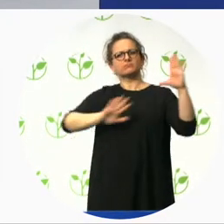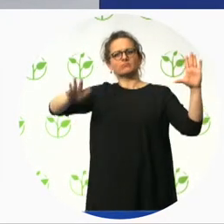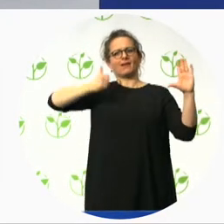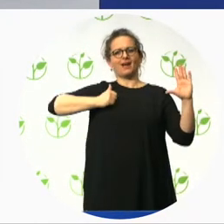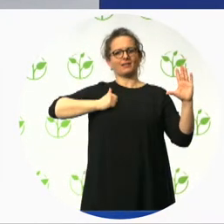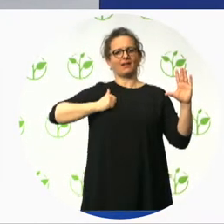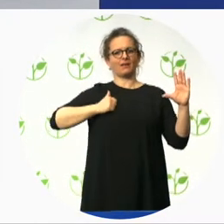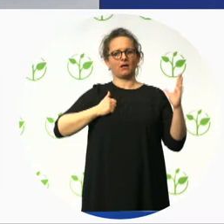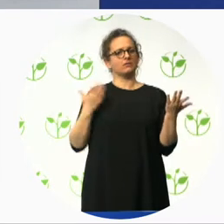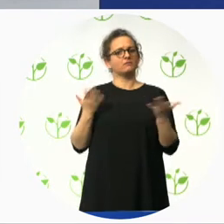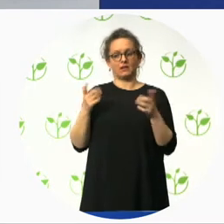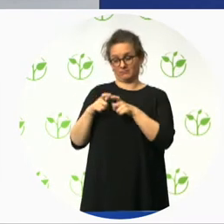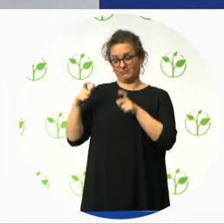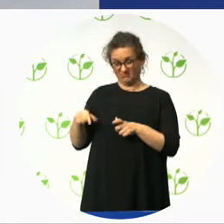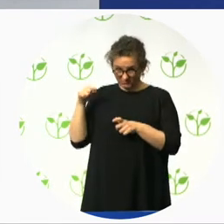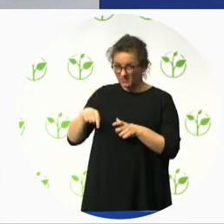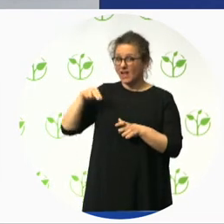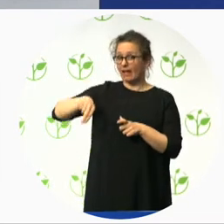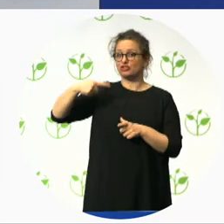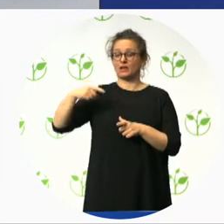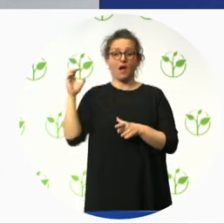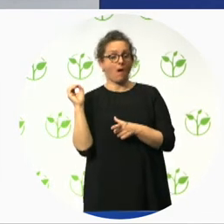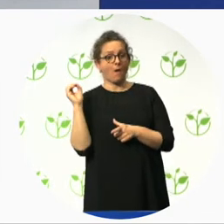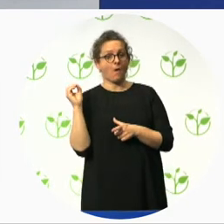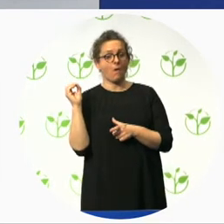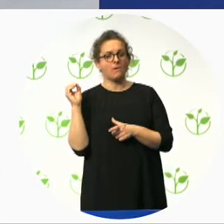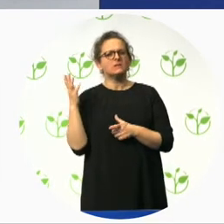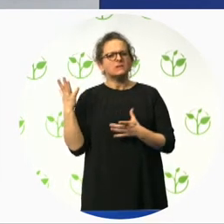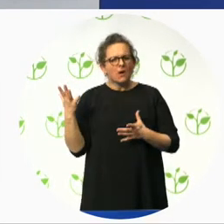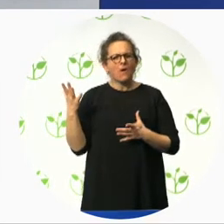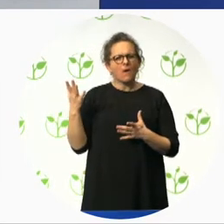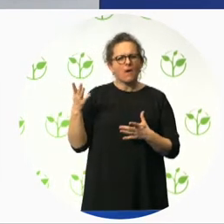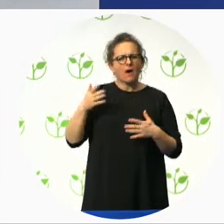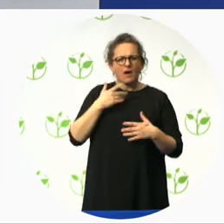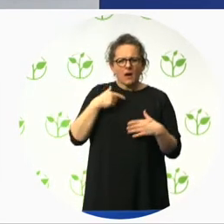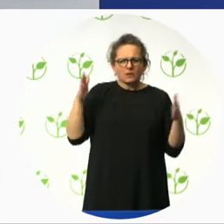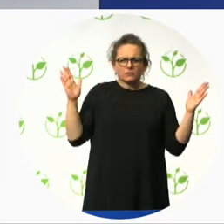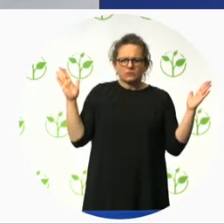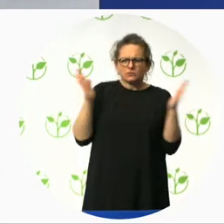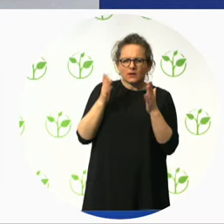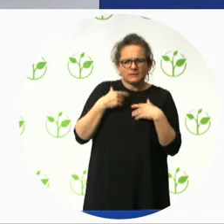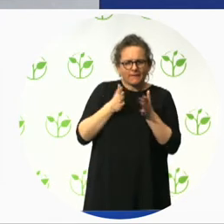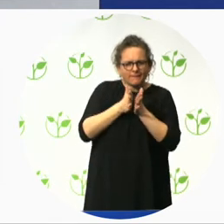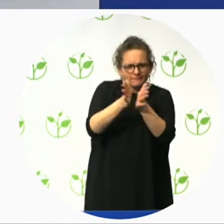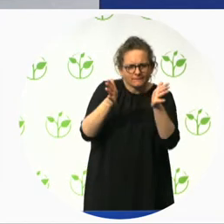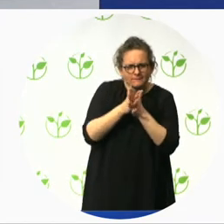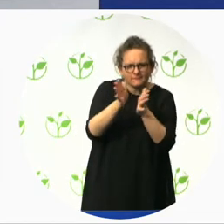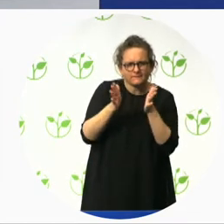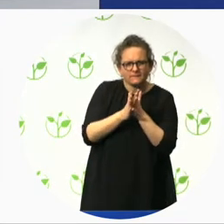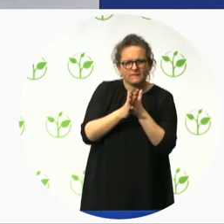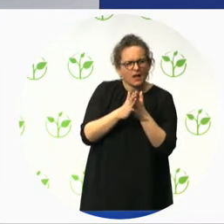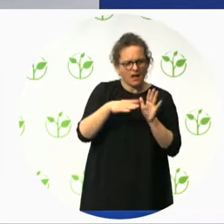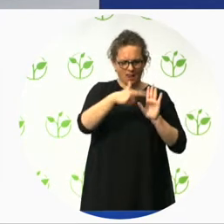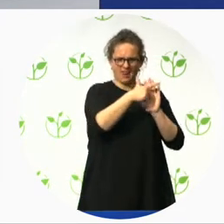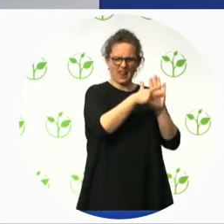standards. I feel, Amanda, that maybe we should have coordinated our discussion a little bit. But as per details on the slide,